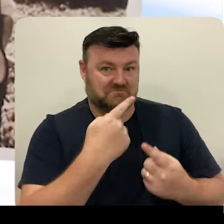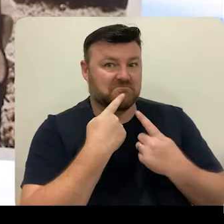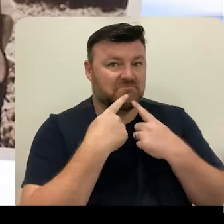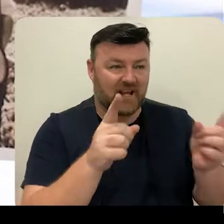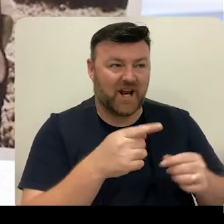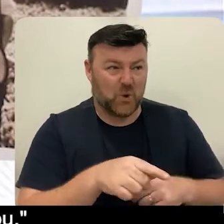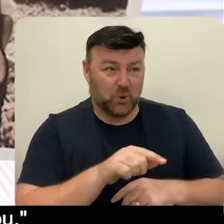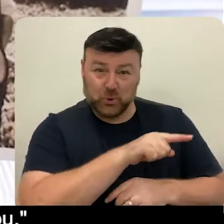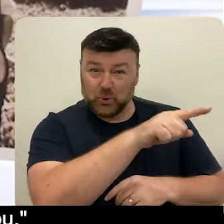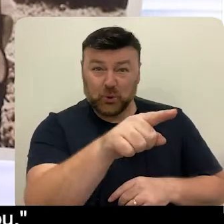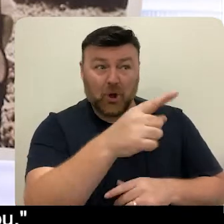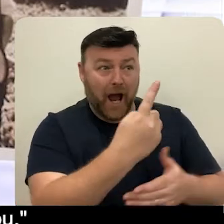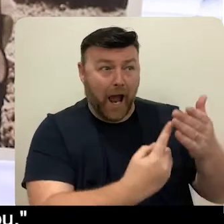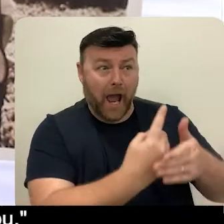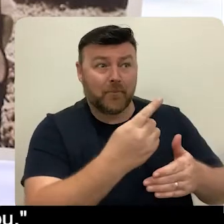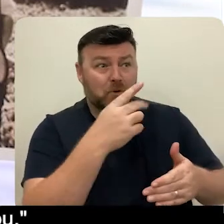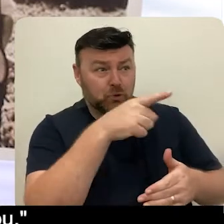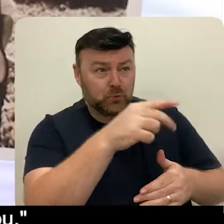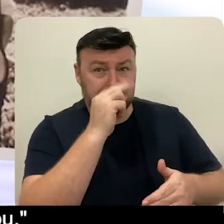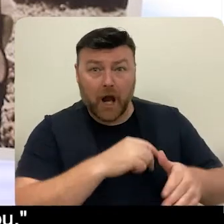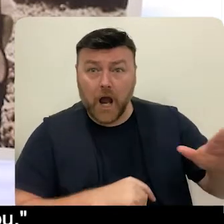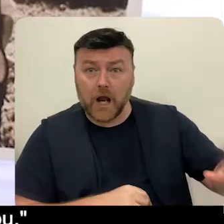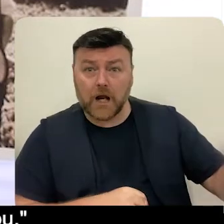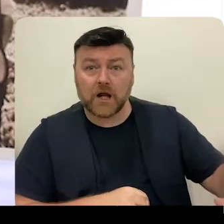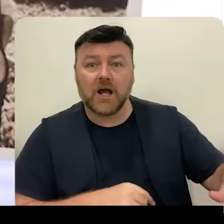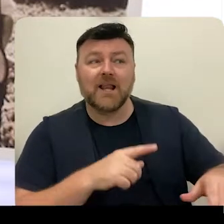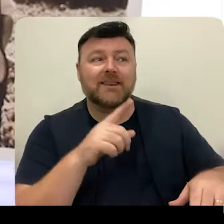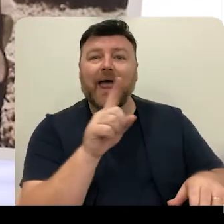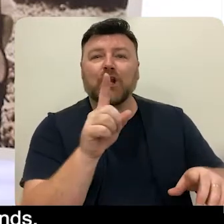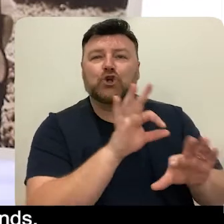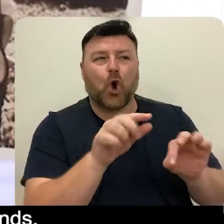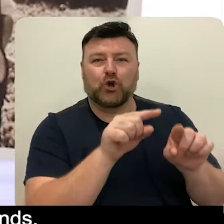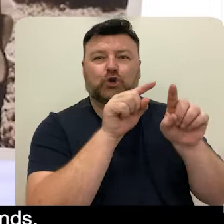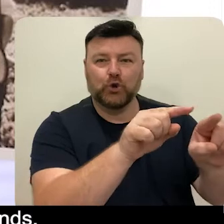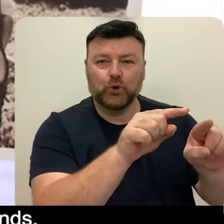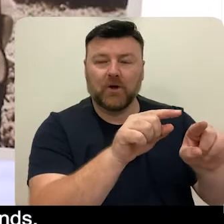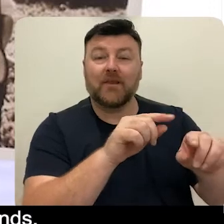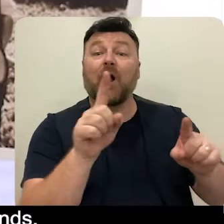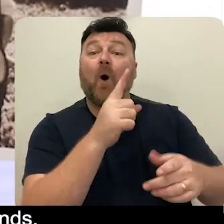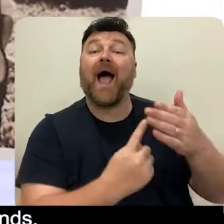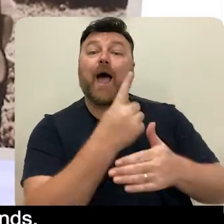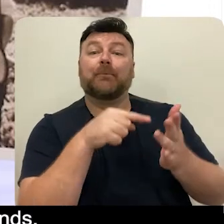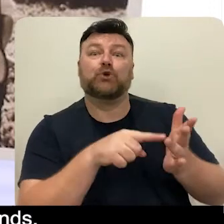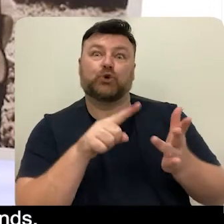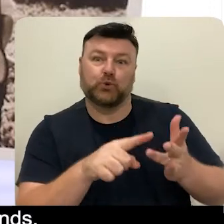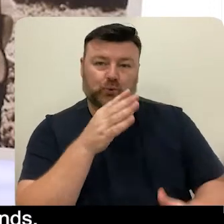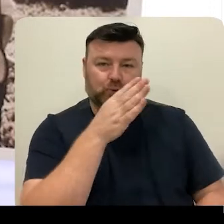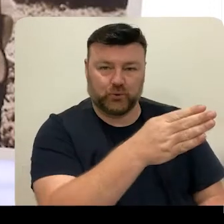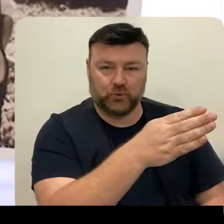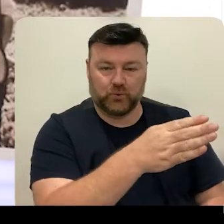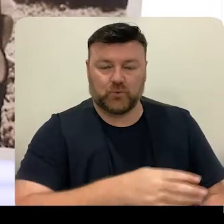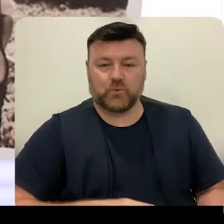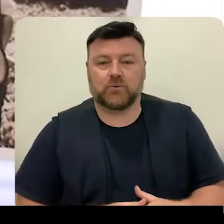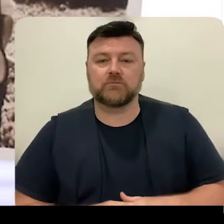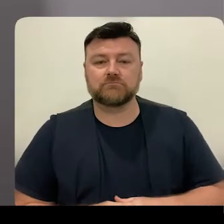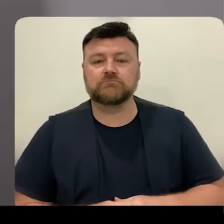it's not who you are, it's what happened to you. Having an understanding of people's backgrounds of